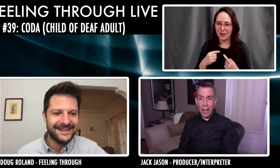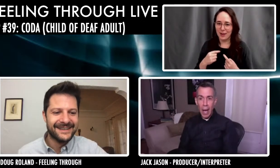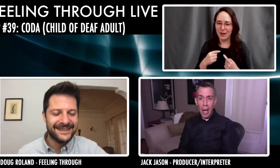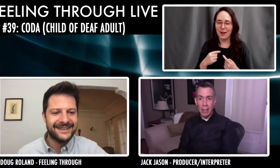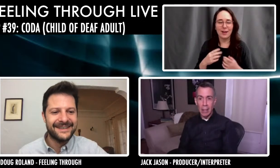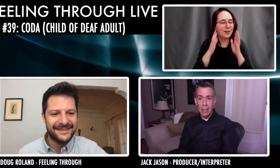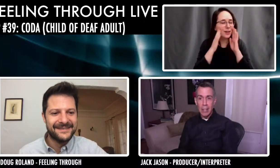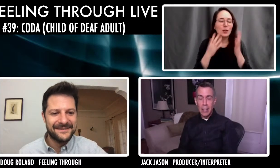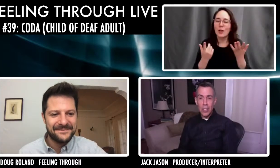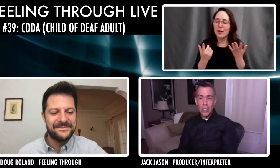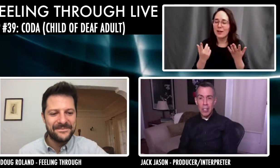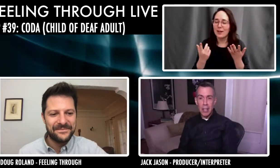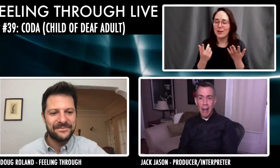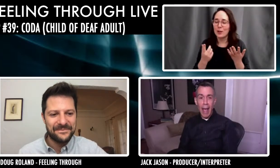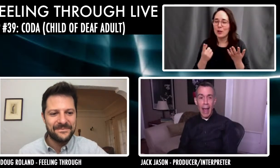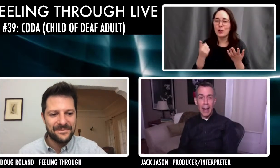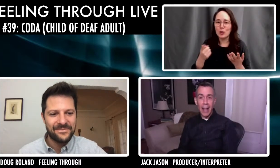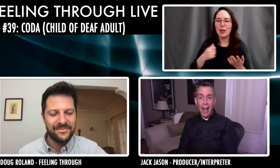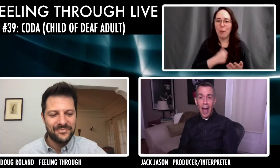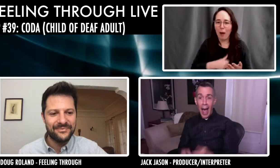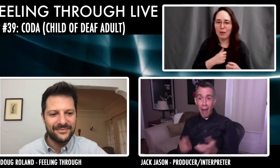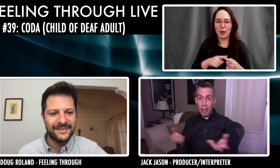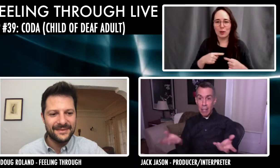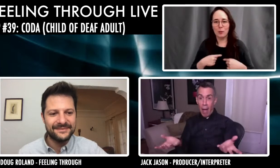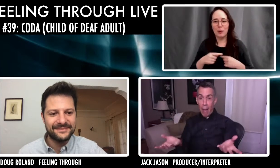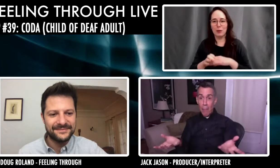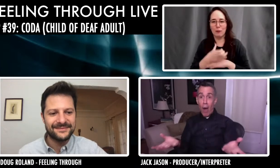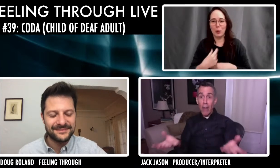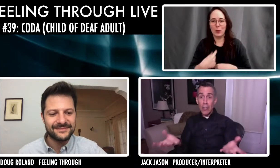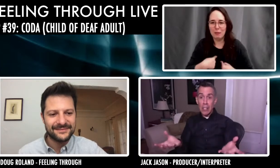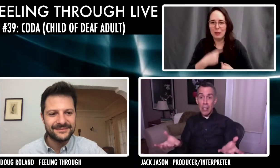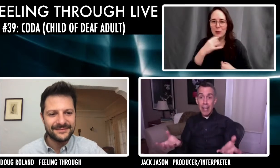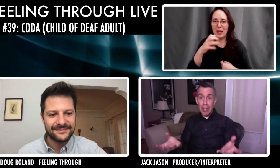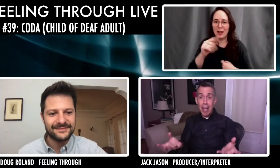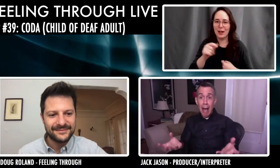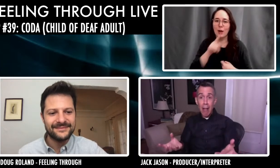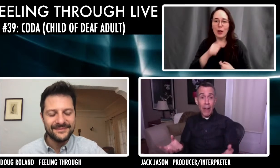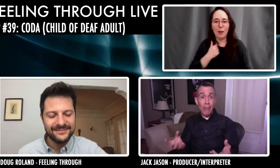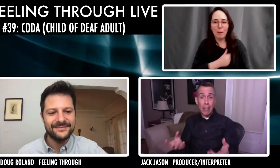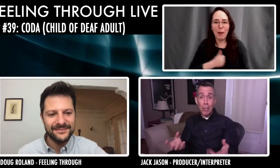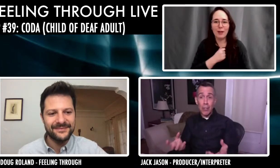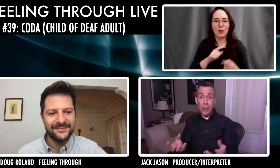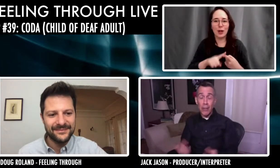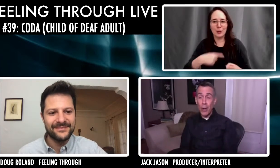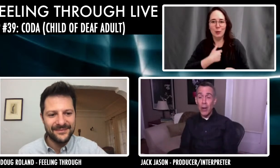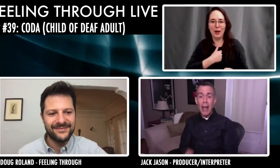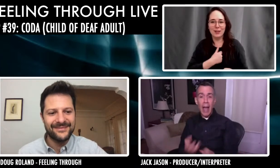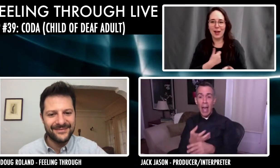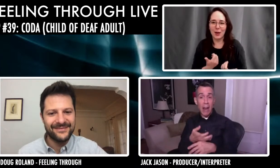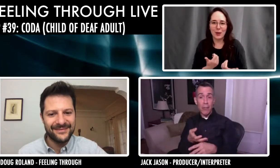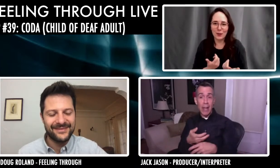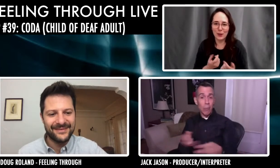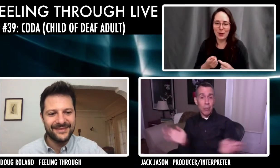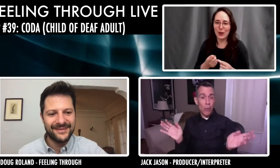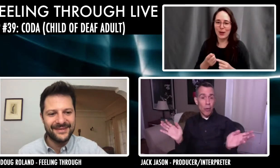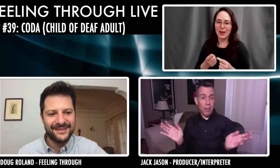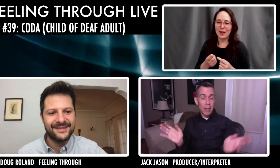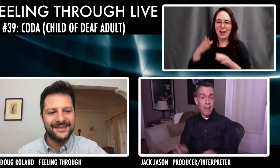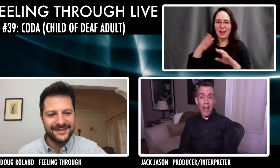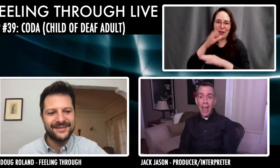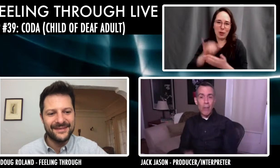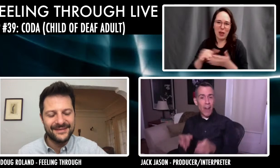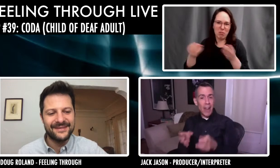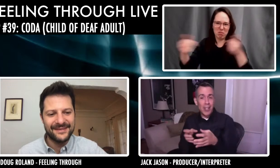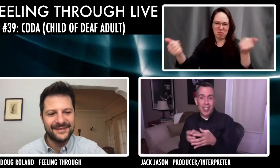oh my God, she just did it. And I realized I'm apologizing to myself. I don't get the pleasure of hearing from her. And then after that, it was over.